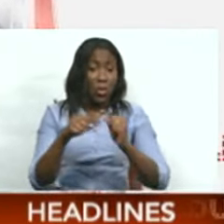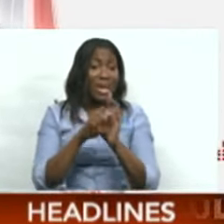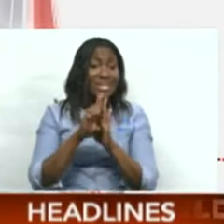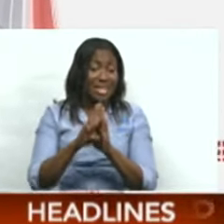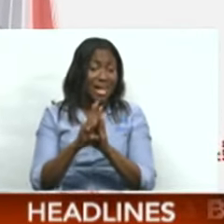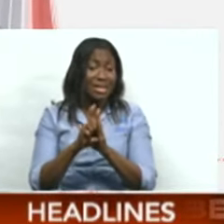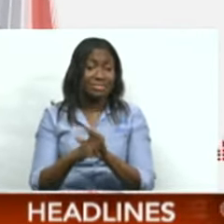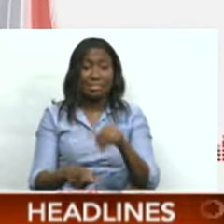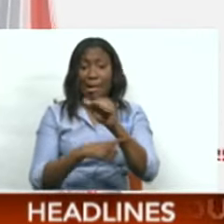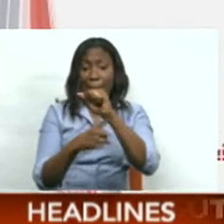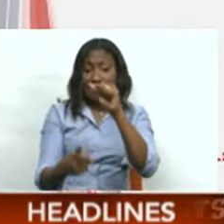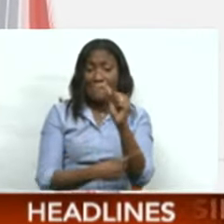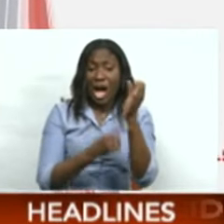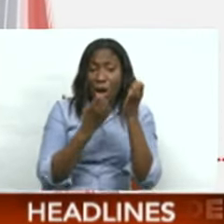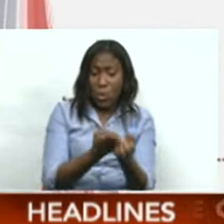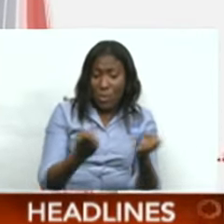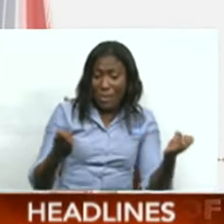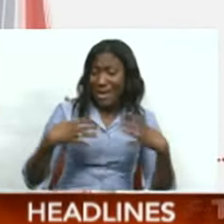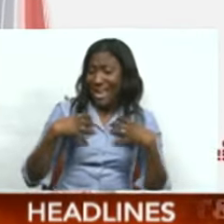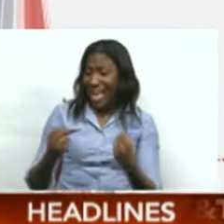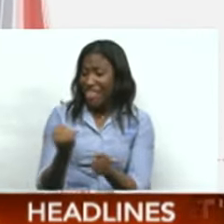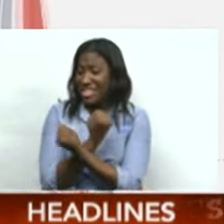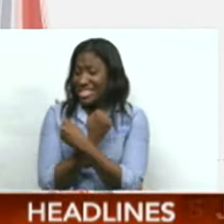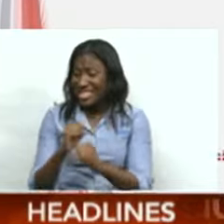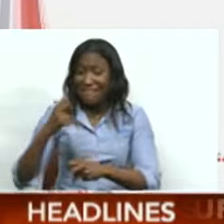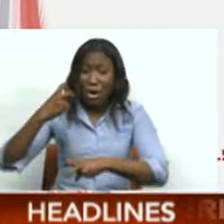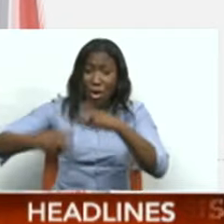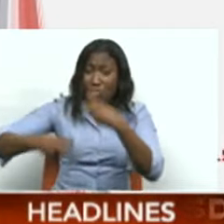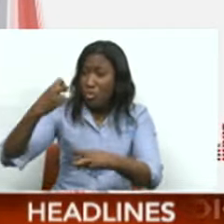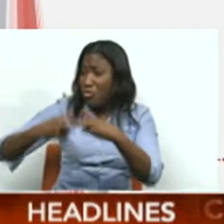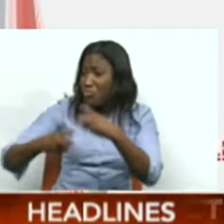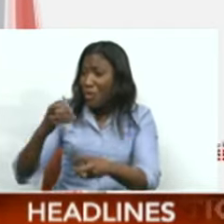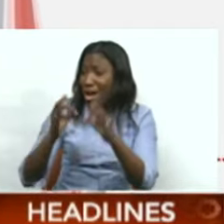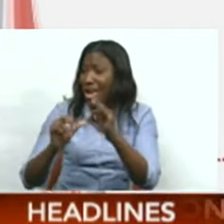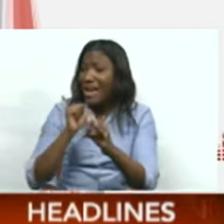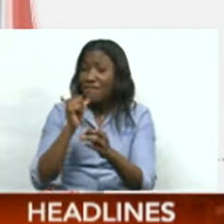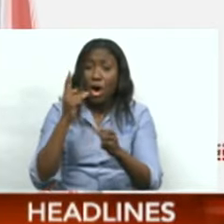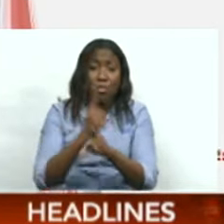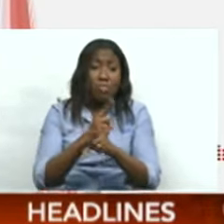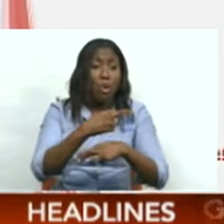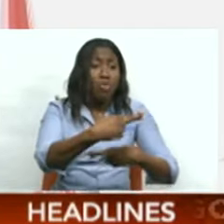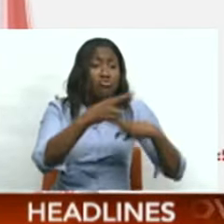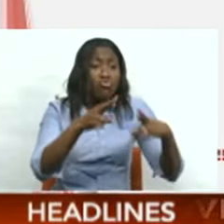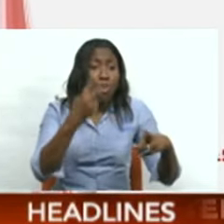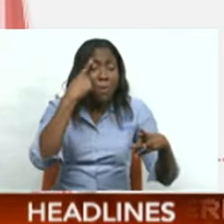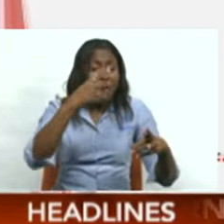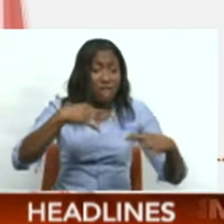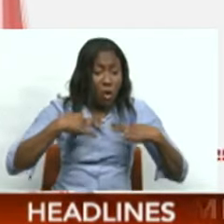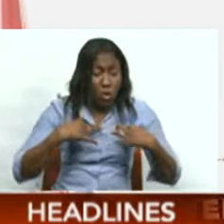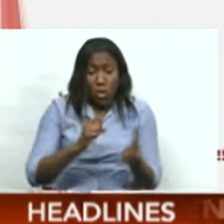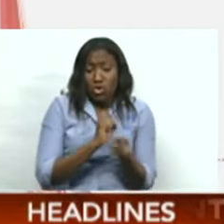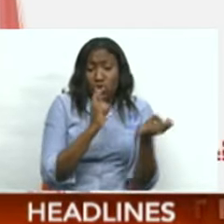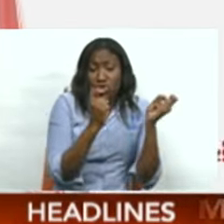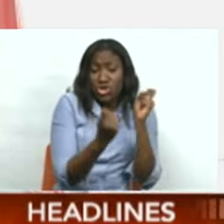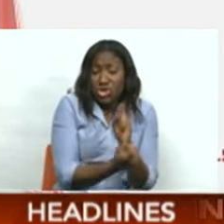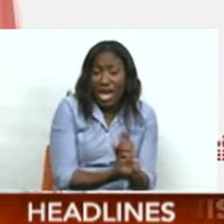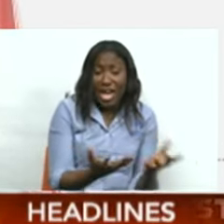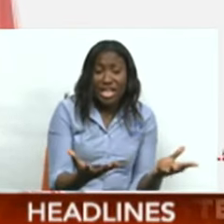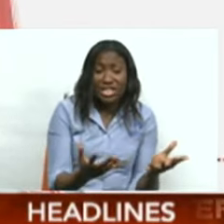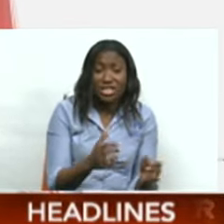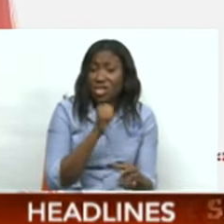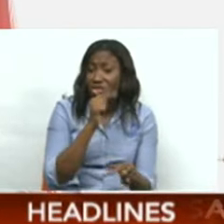when you have health and safety issues, when I do not have a proper change in room, when I have a